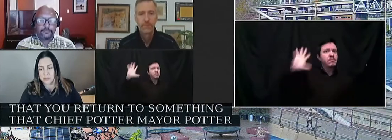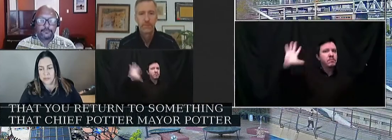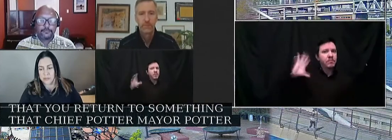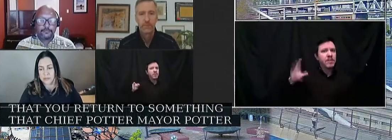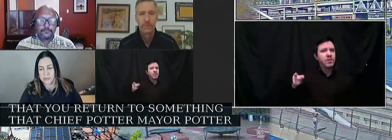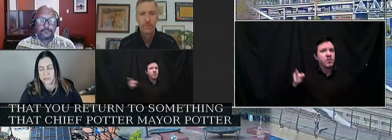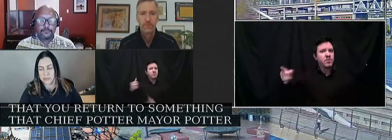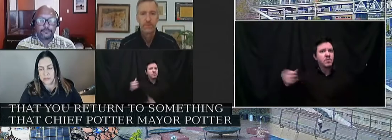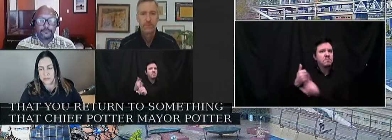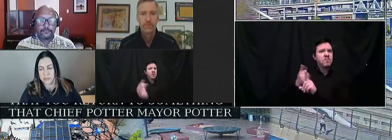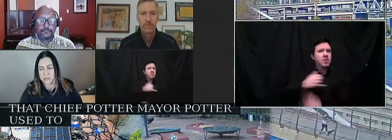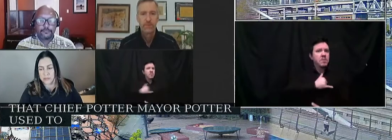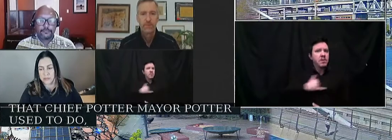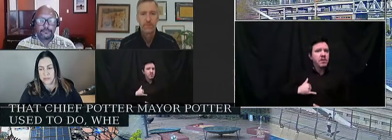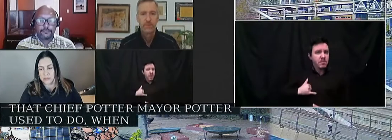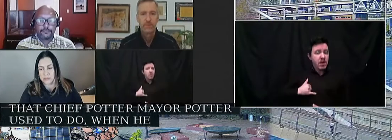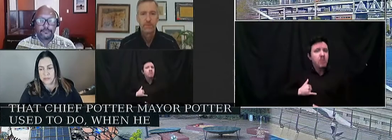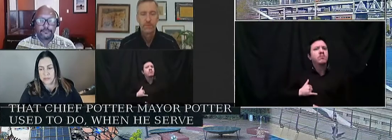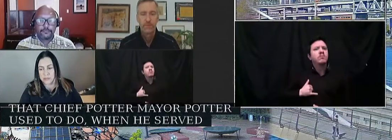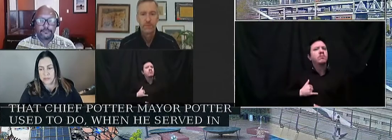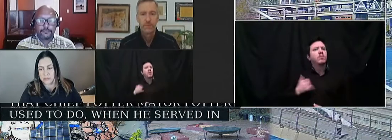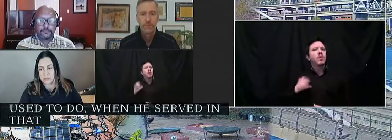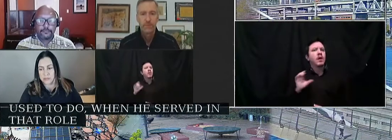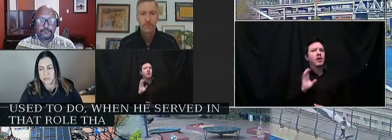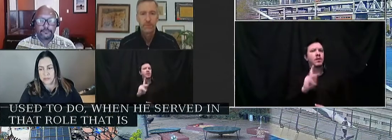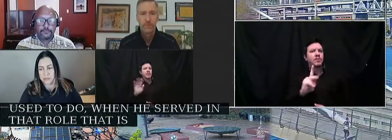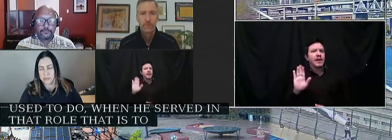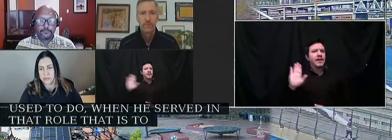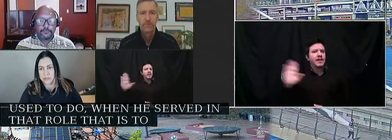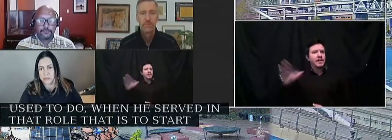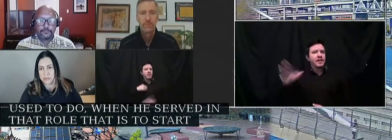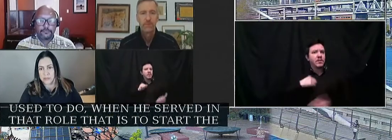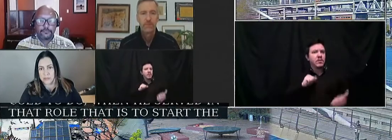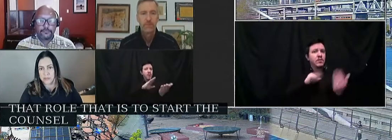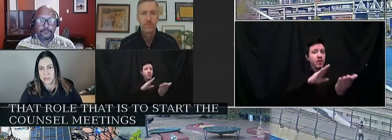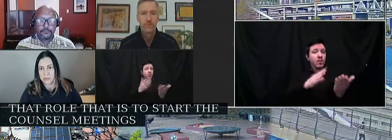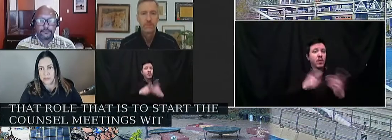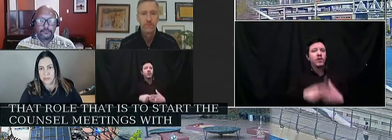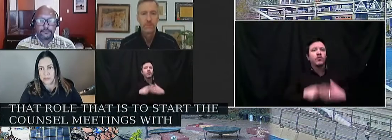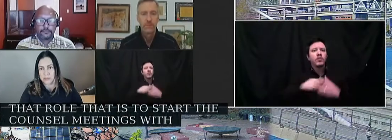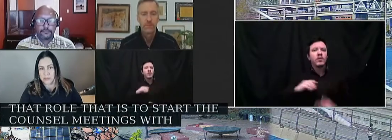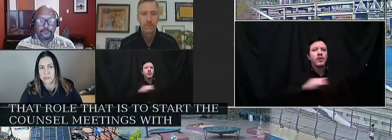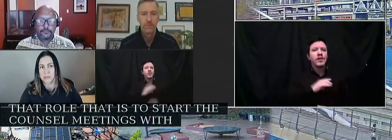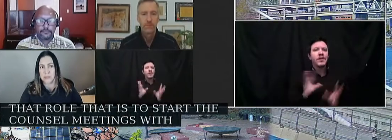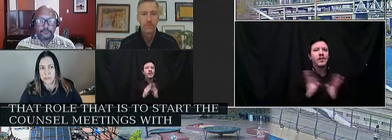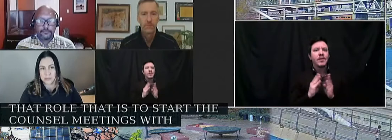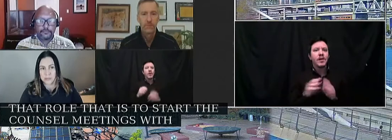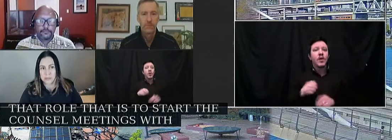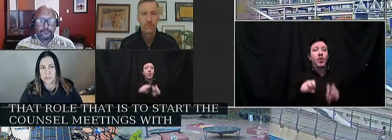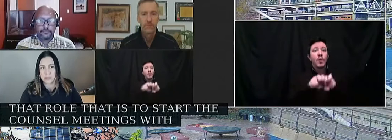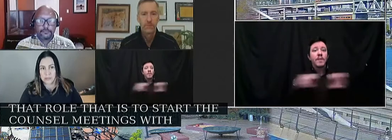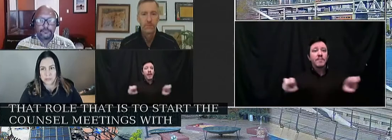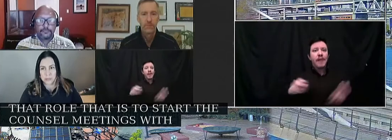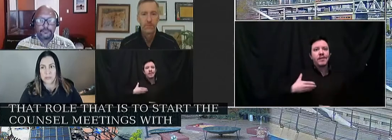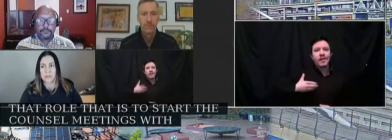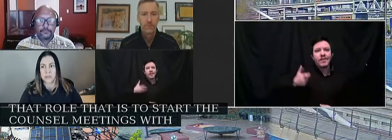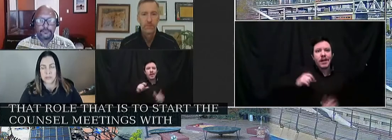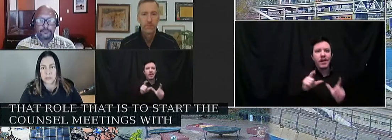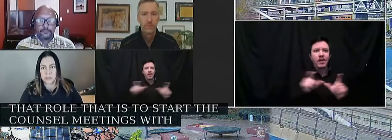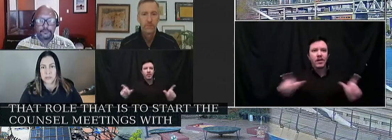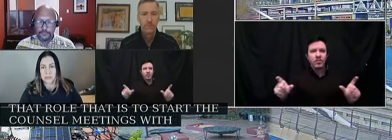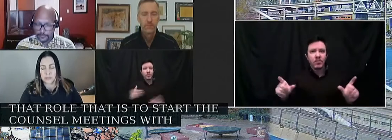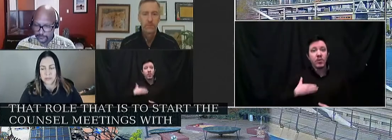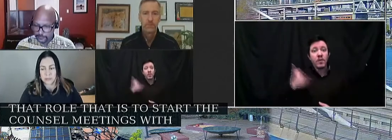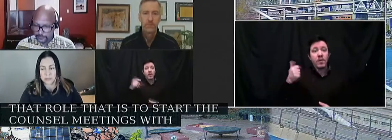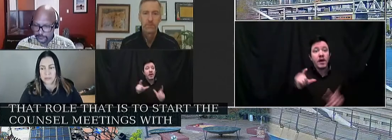served in that role. And that is to start the council meetings with a panel of young people. The young people in our